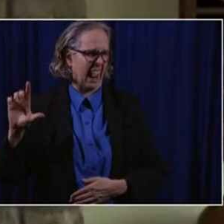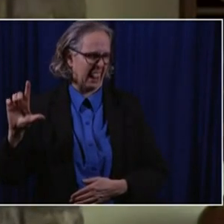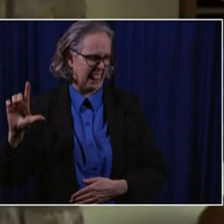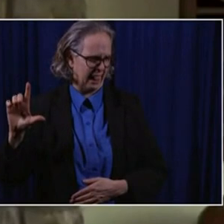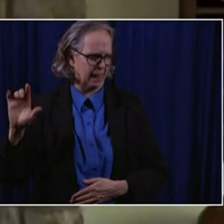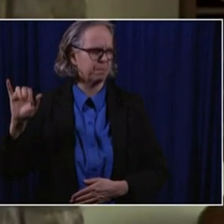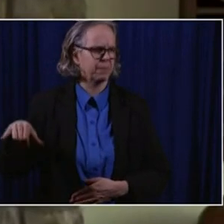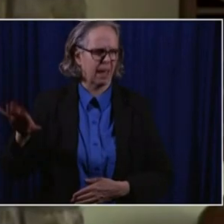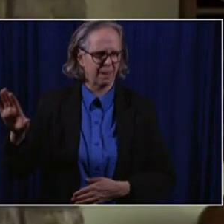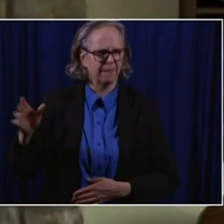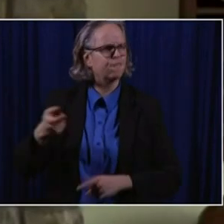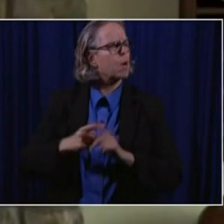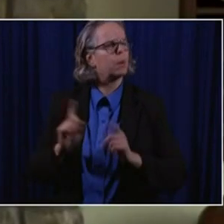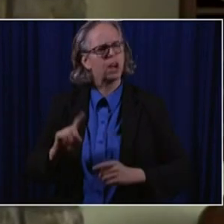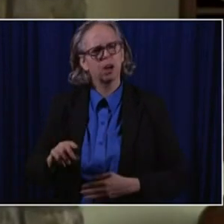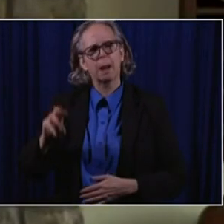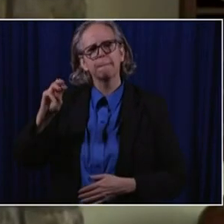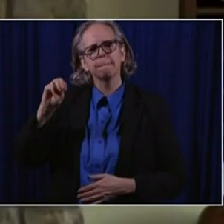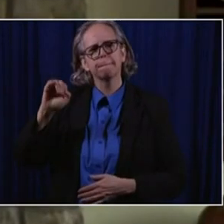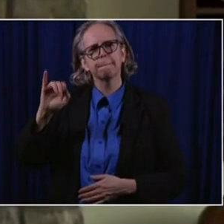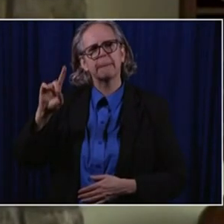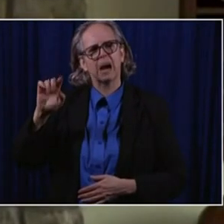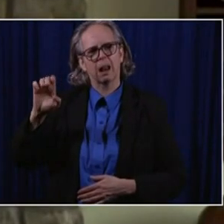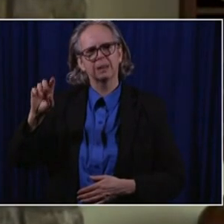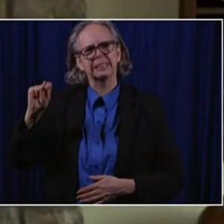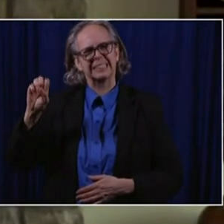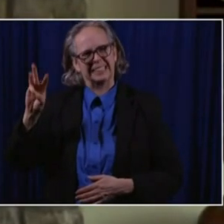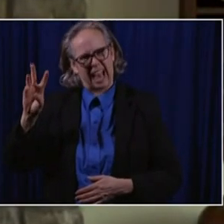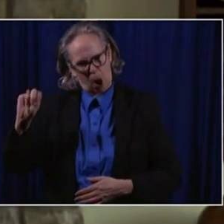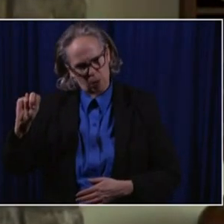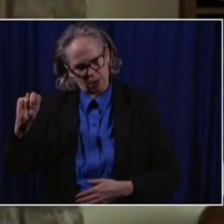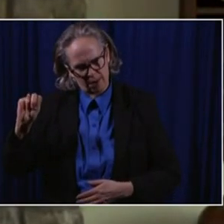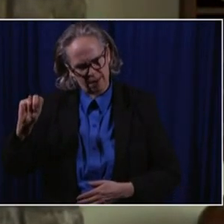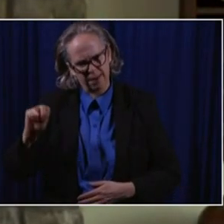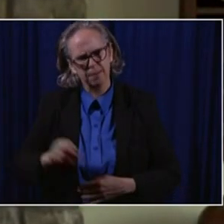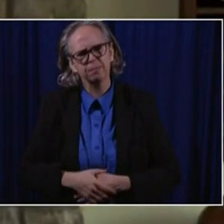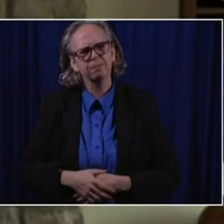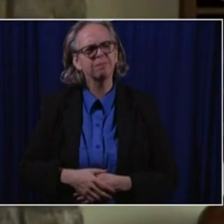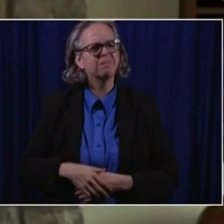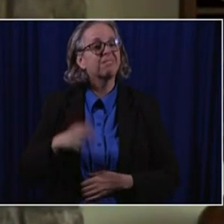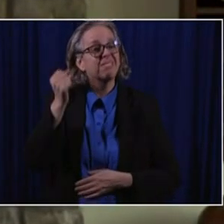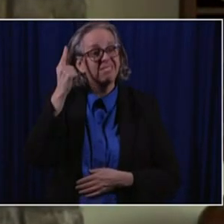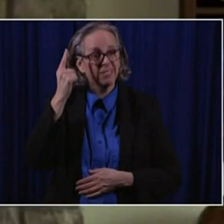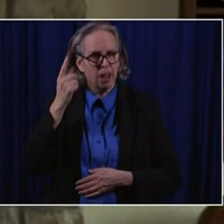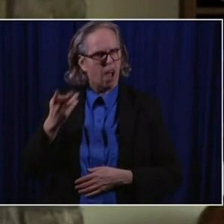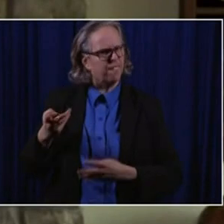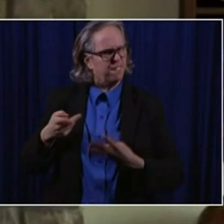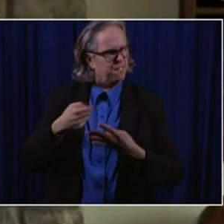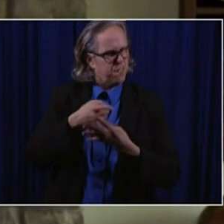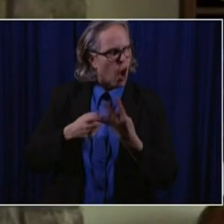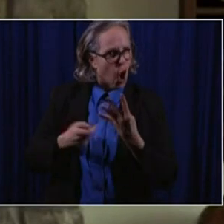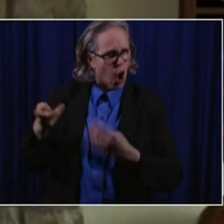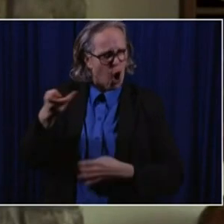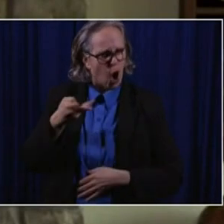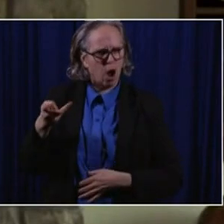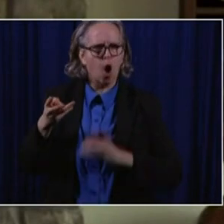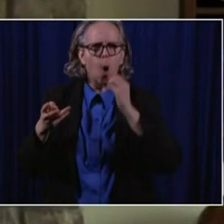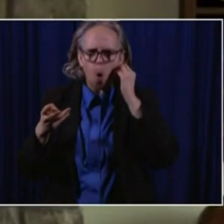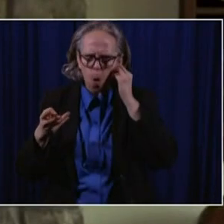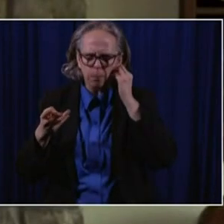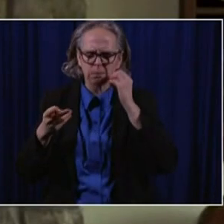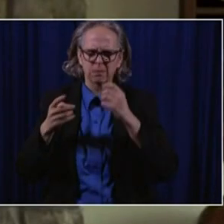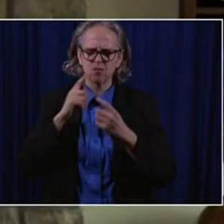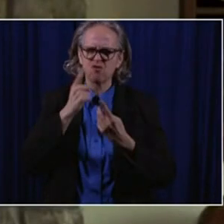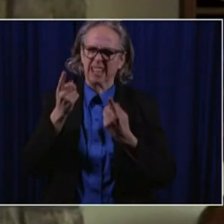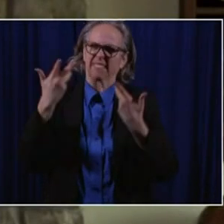her family's experience with COVID. Uh, all four people in her household got COVID, uh, and we've all had